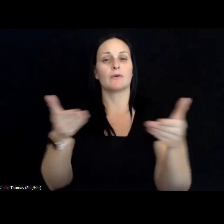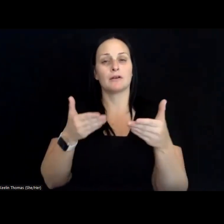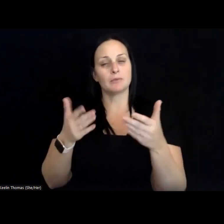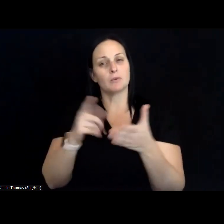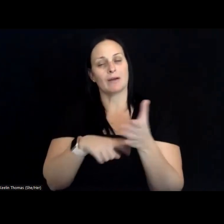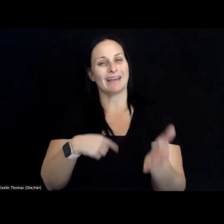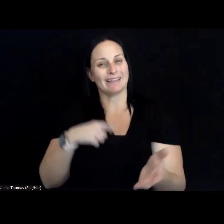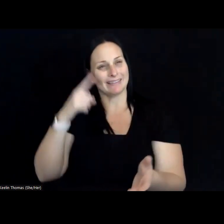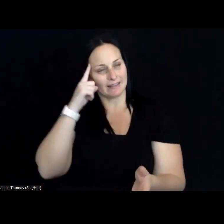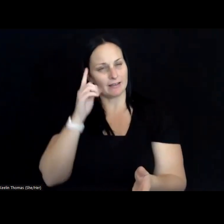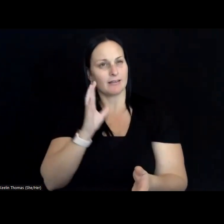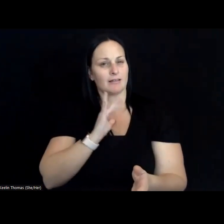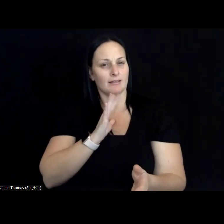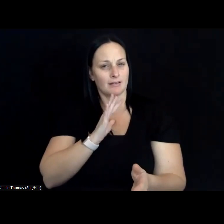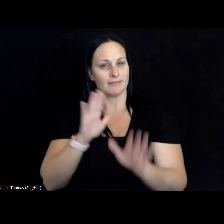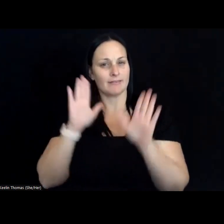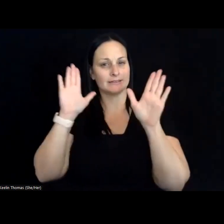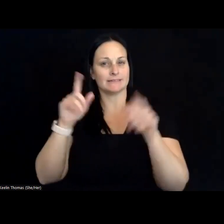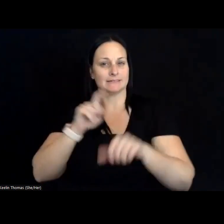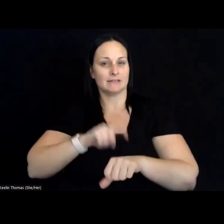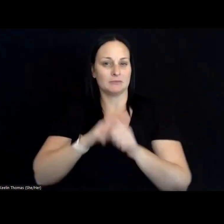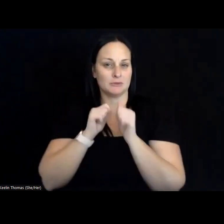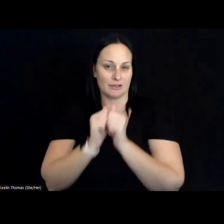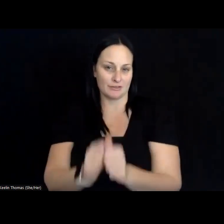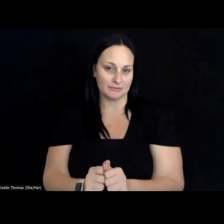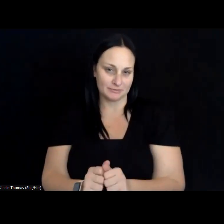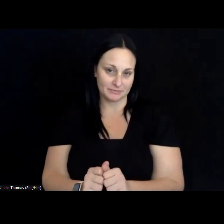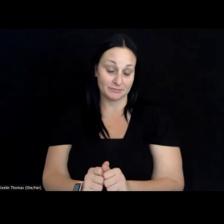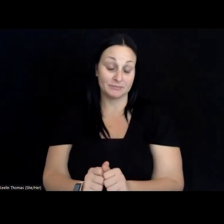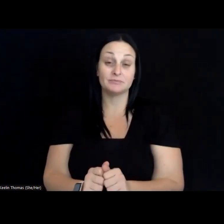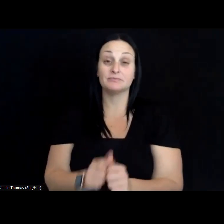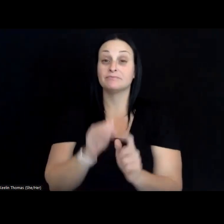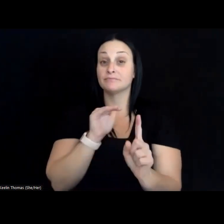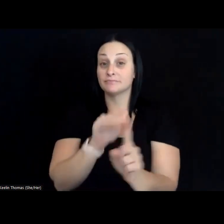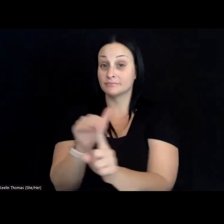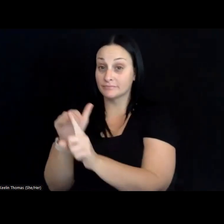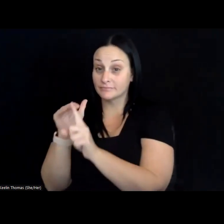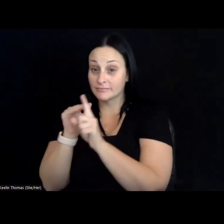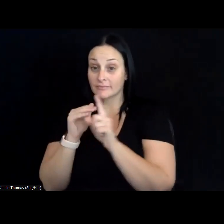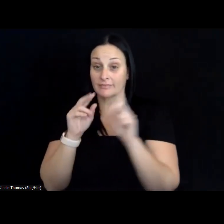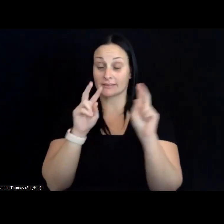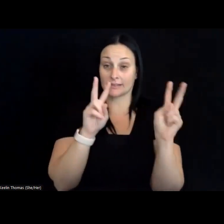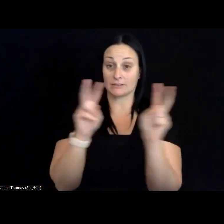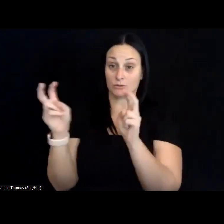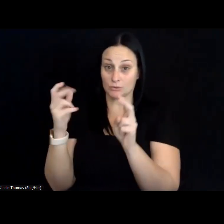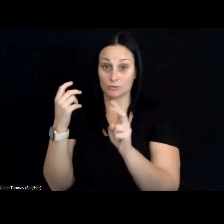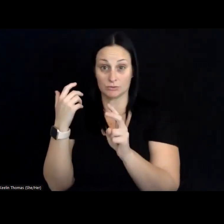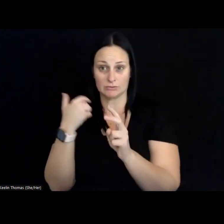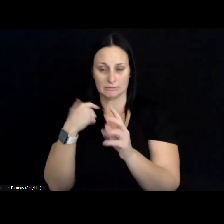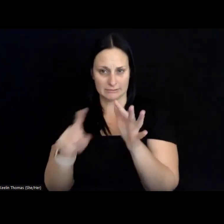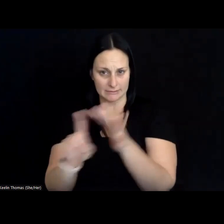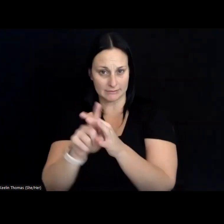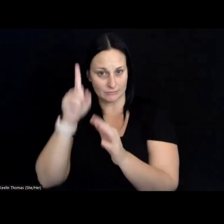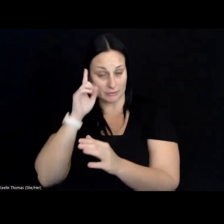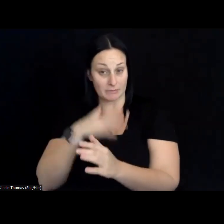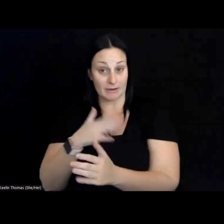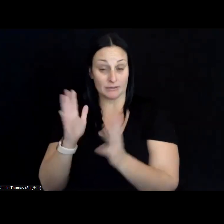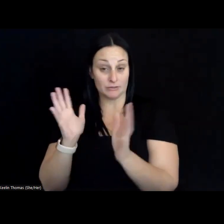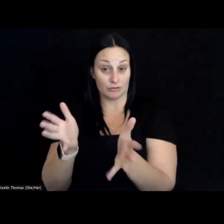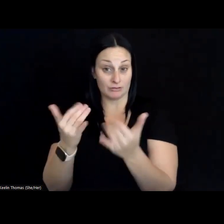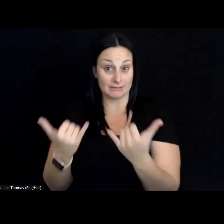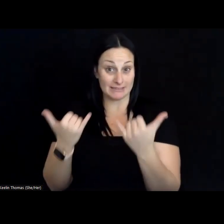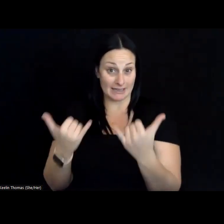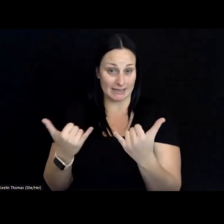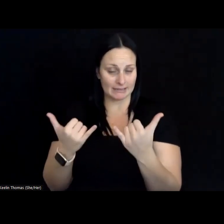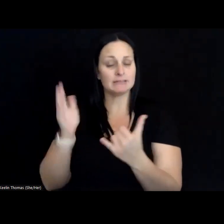I think will be a fantastic time together. I also want to remind you that the issues that are raised in my talk today can